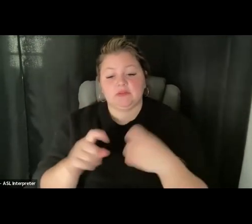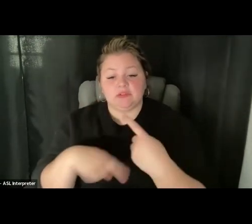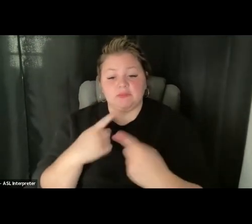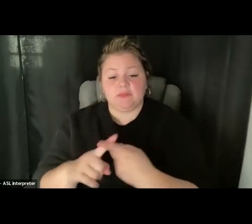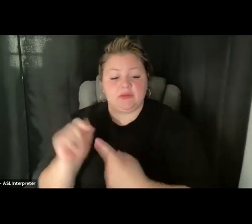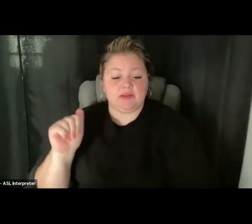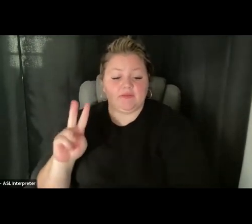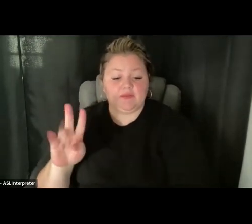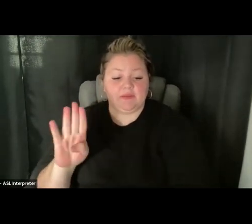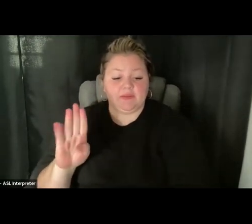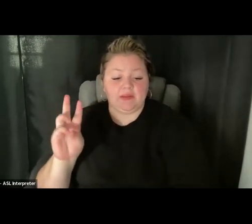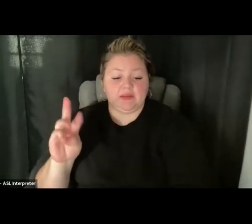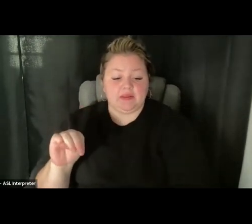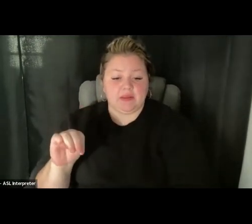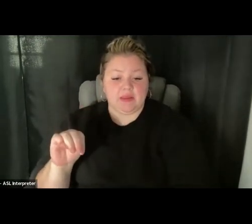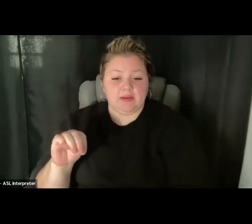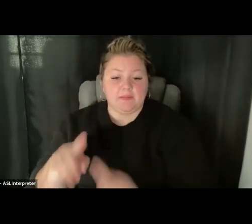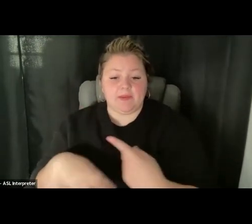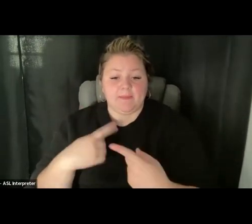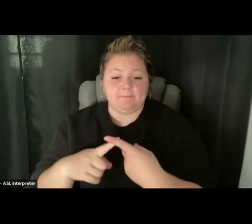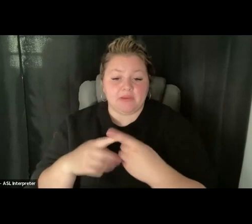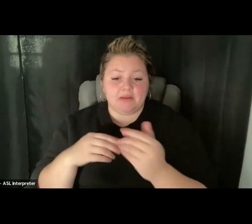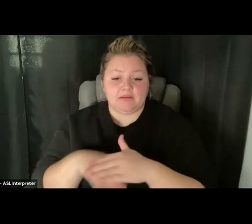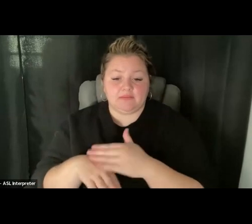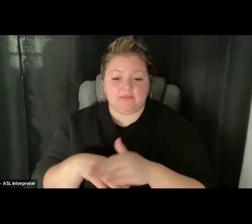electronic vote by mail, I'll be happy to try and answer them.